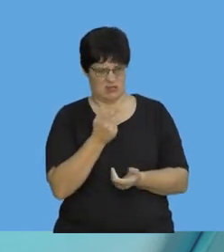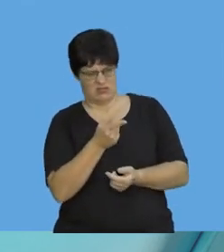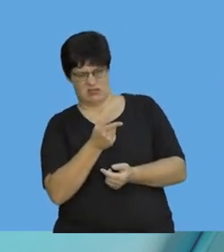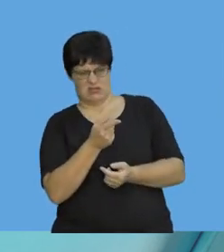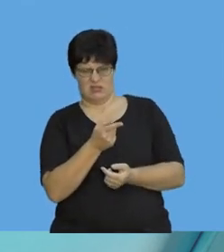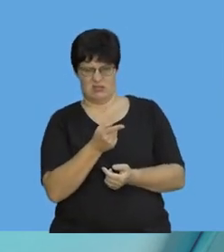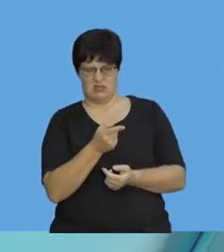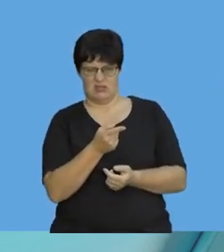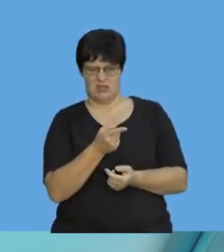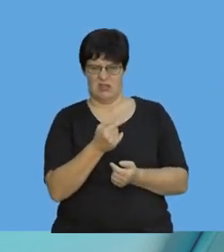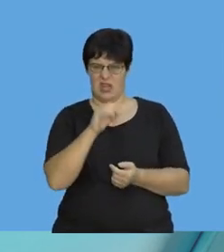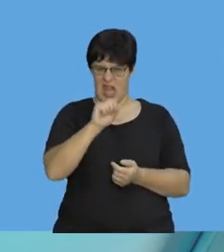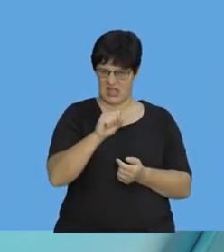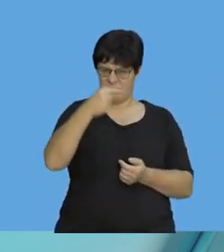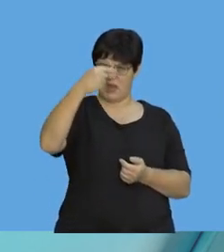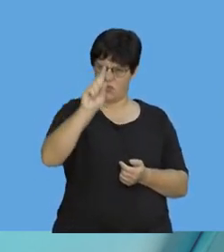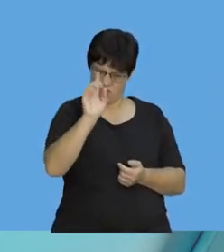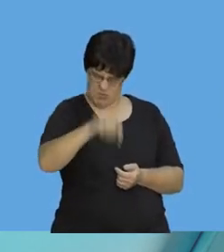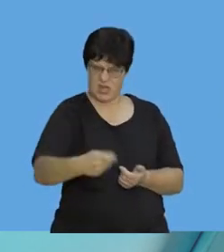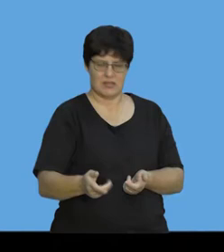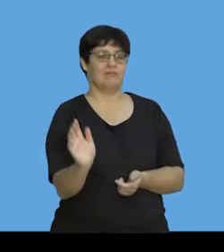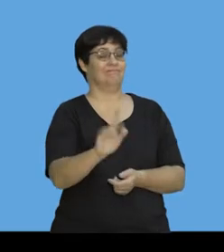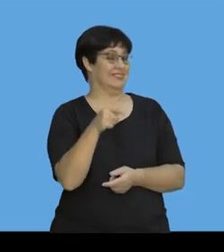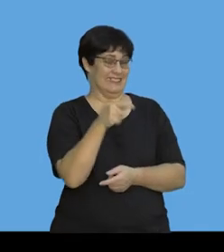used to having seconds without a minus on it, okay?